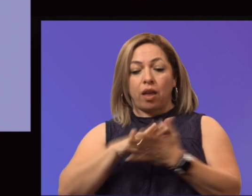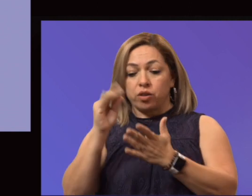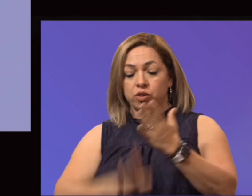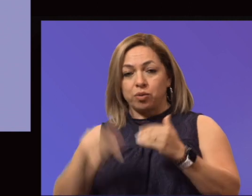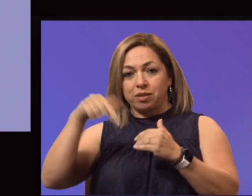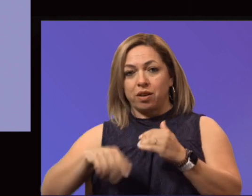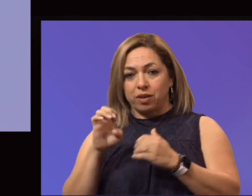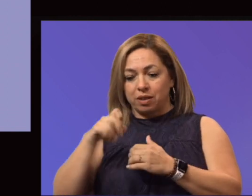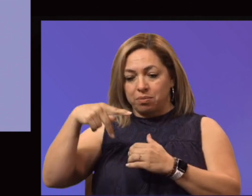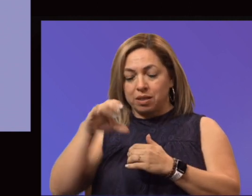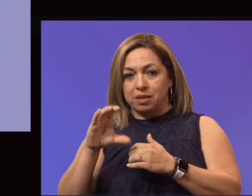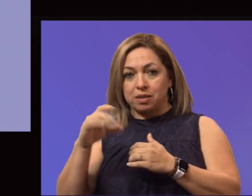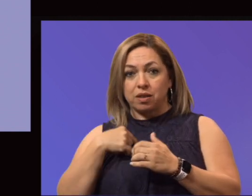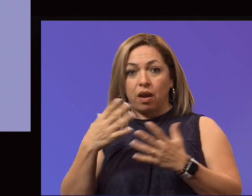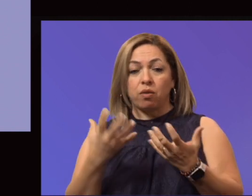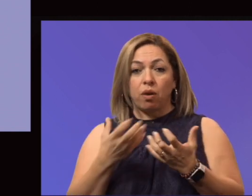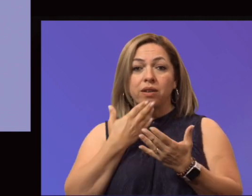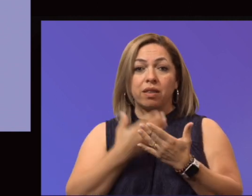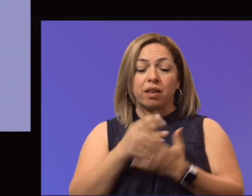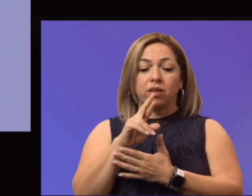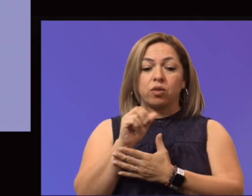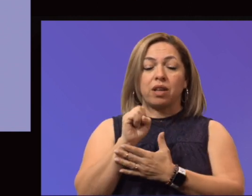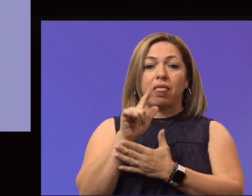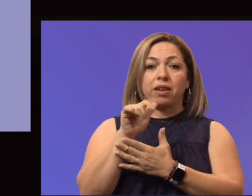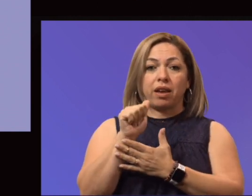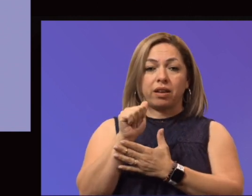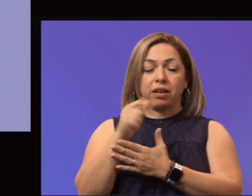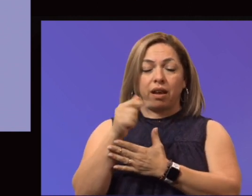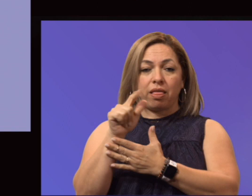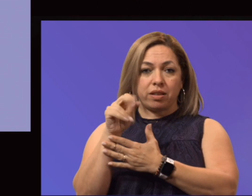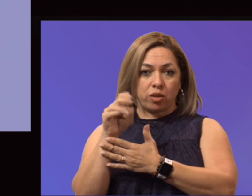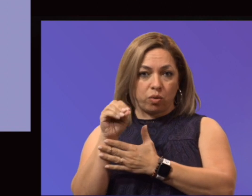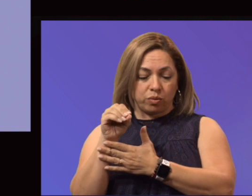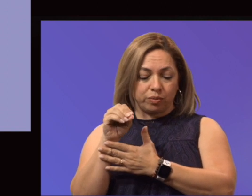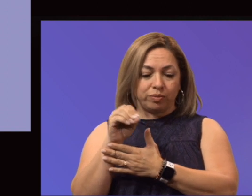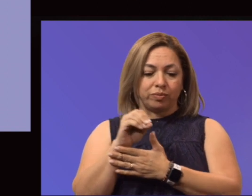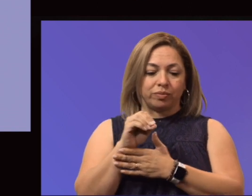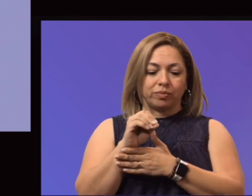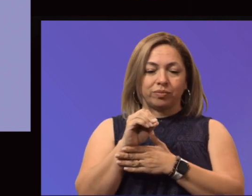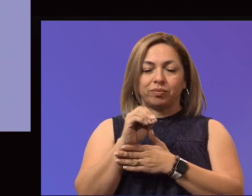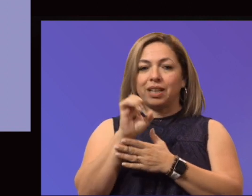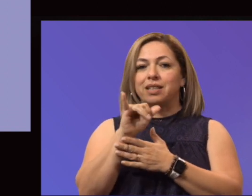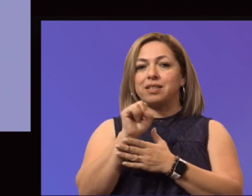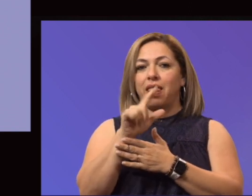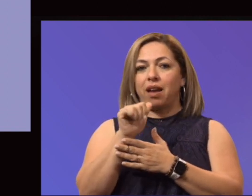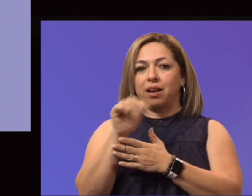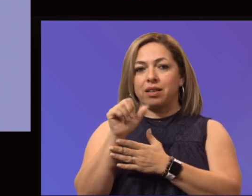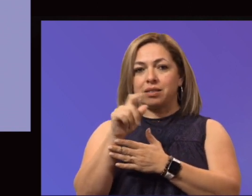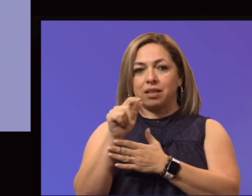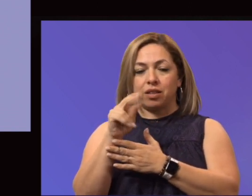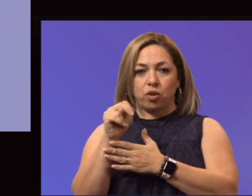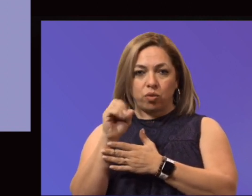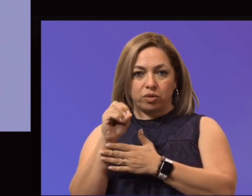Ms. Rosalia Galindo, Ms. Isela Castanon-Williams, as well as Dr. Krista Salas, for making sure that we brought this